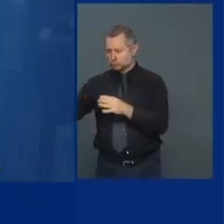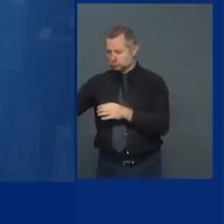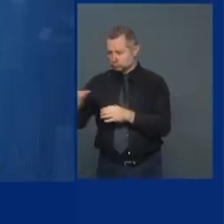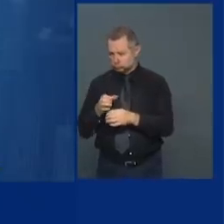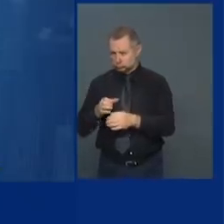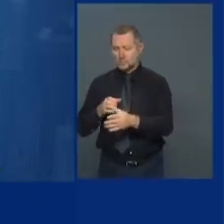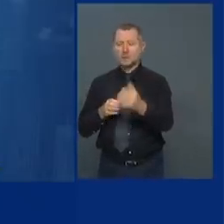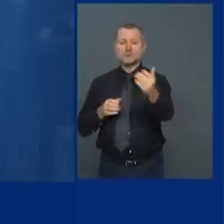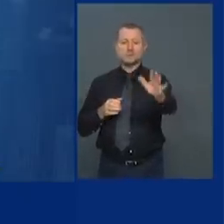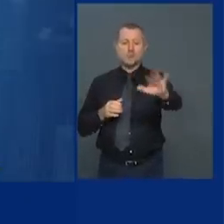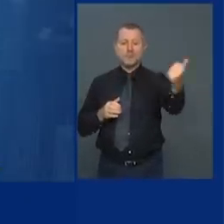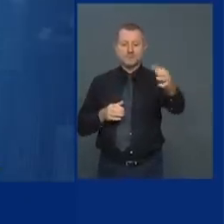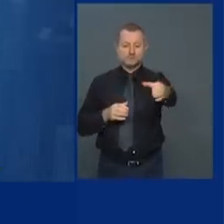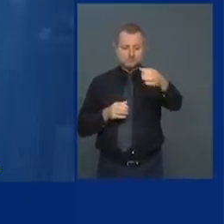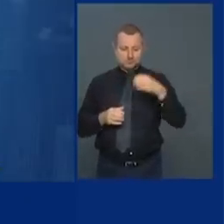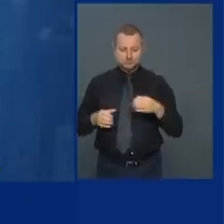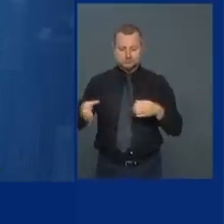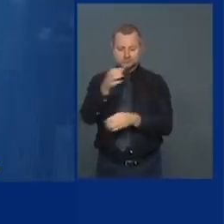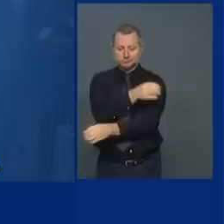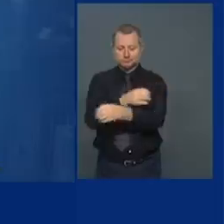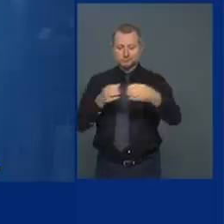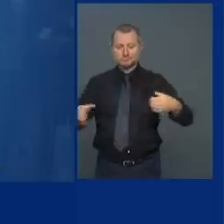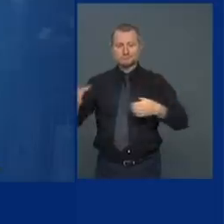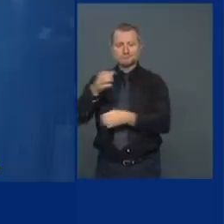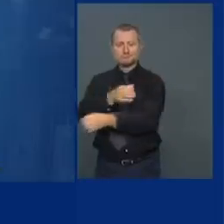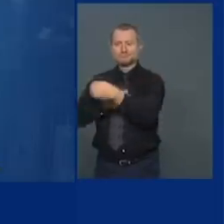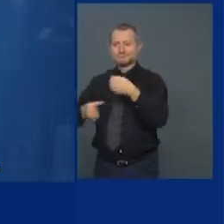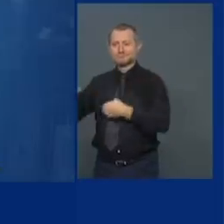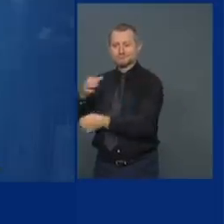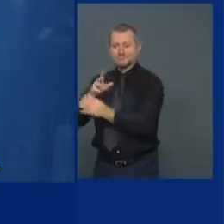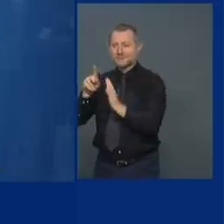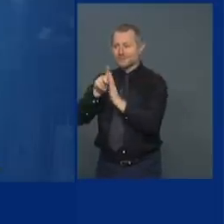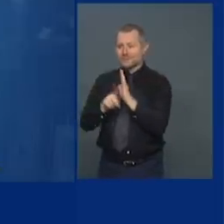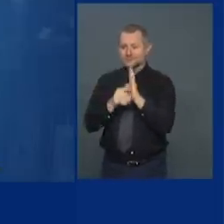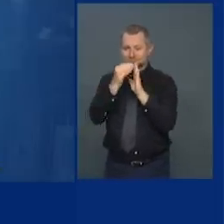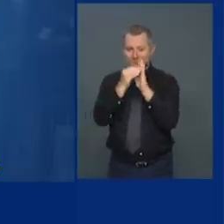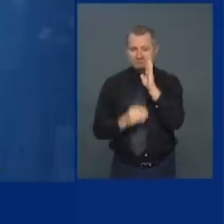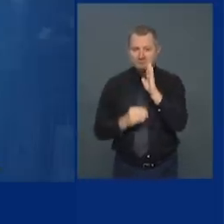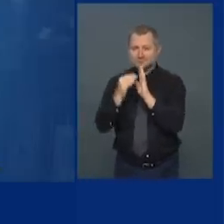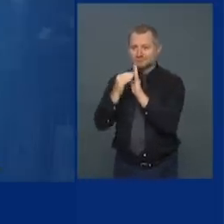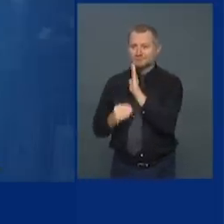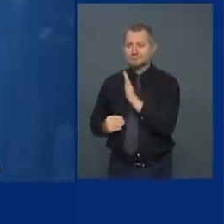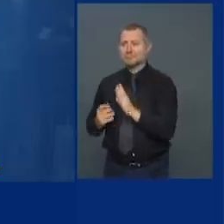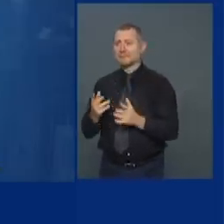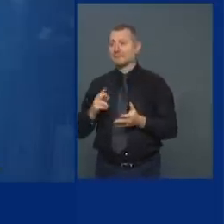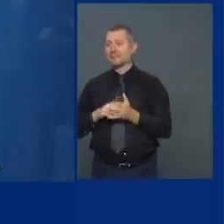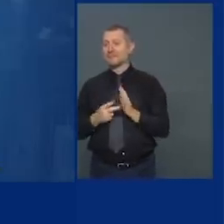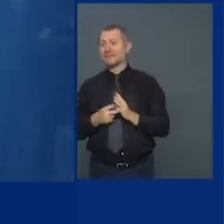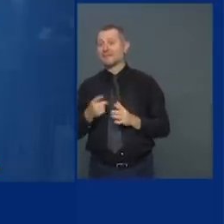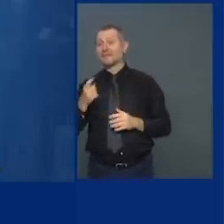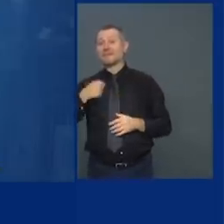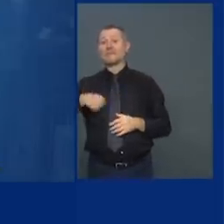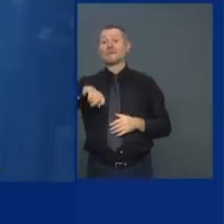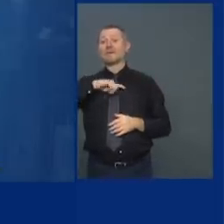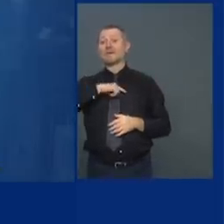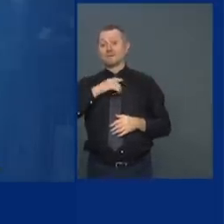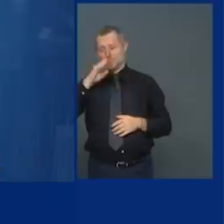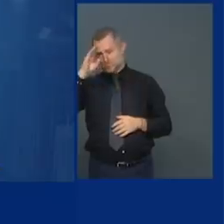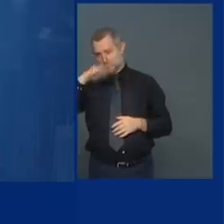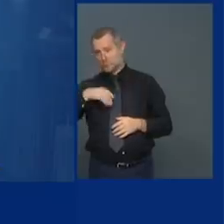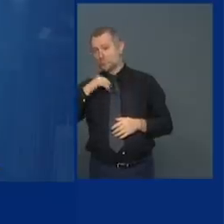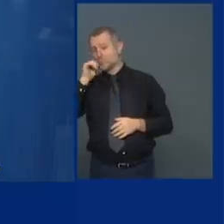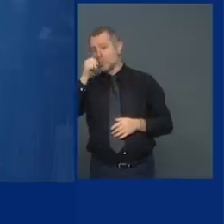policies in place we will know tomorrow by the data